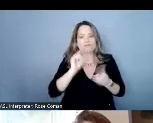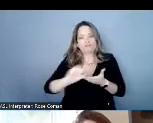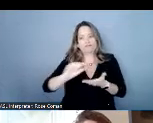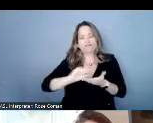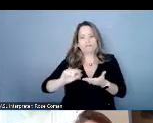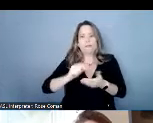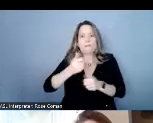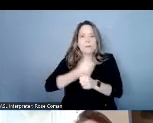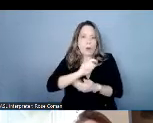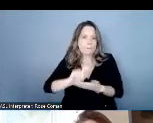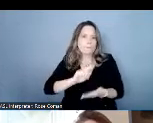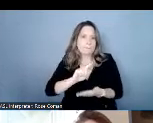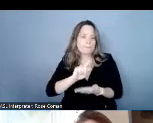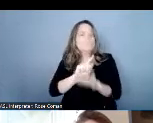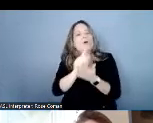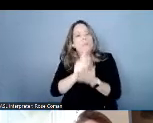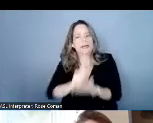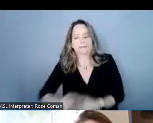provide